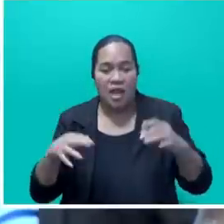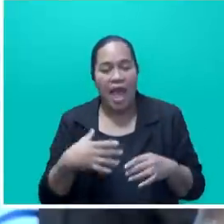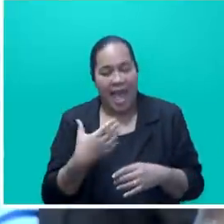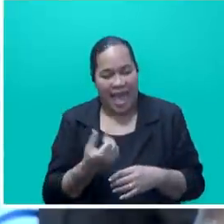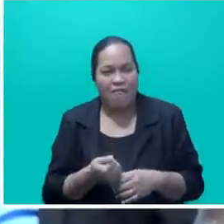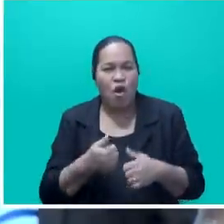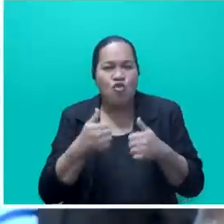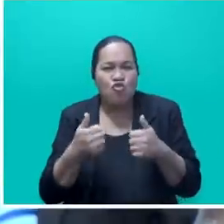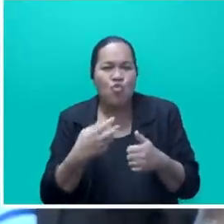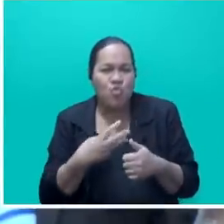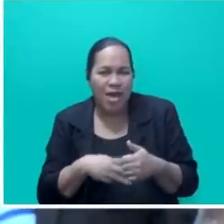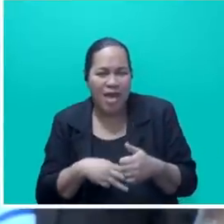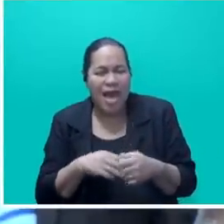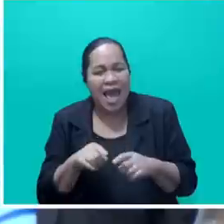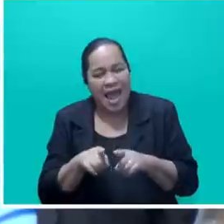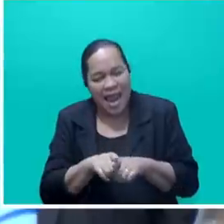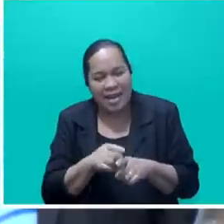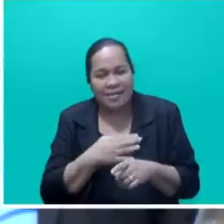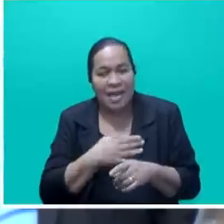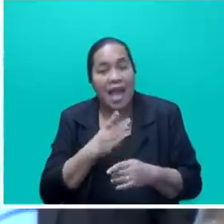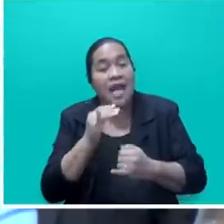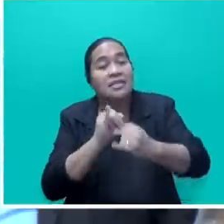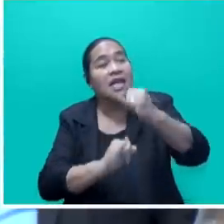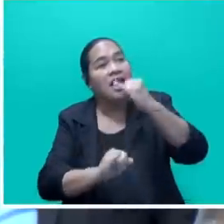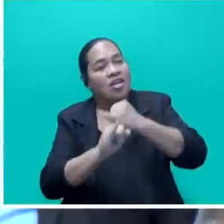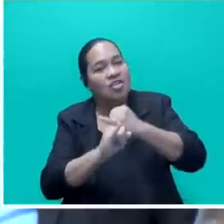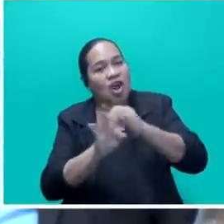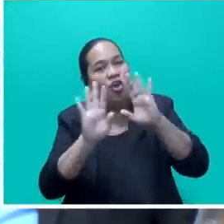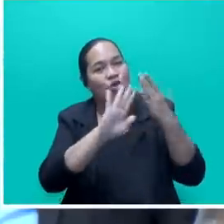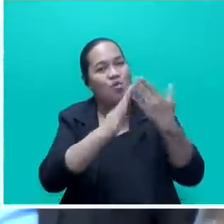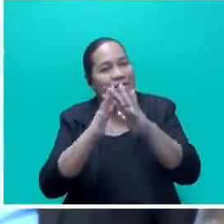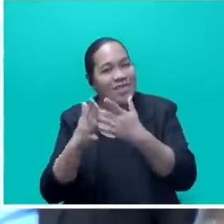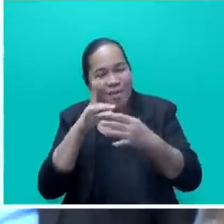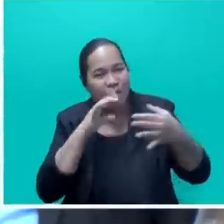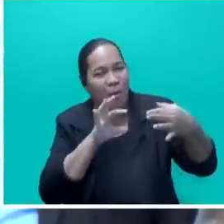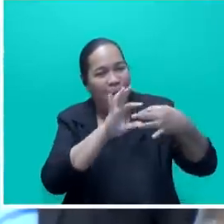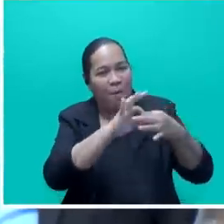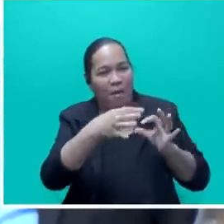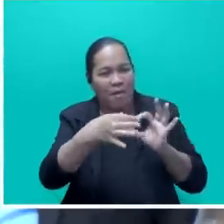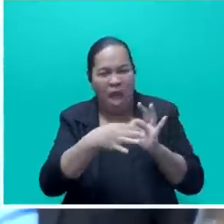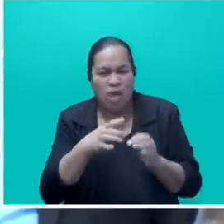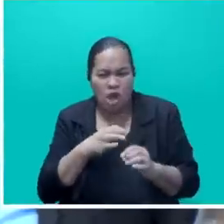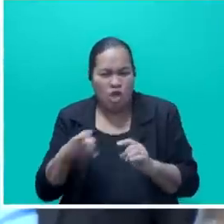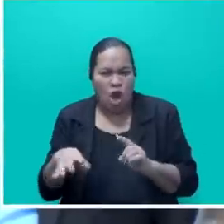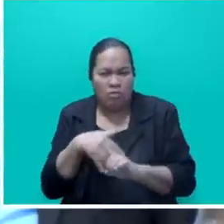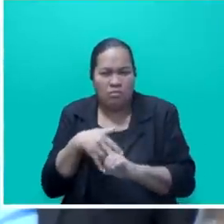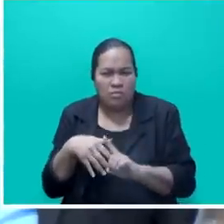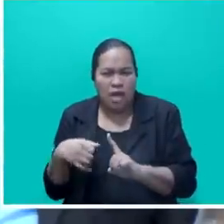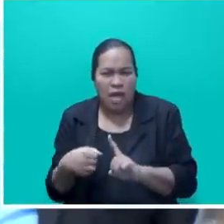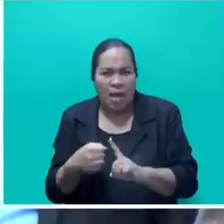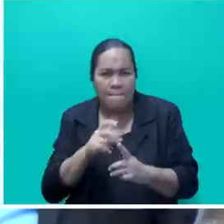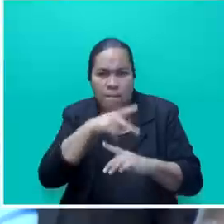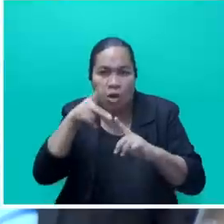amongst our people in the international community. This is not necessarily driven by politics, but a renewed sense of